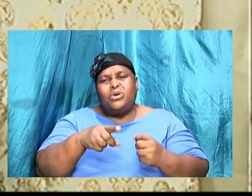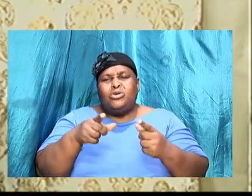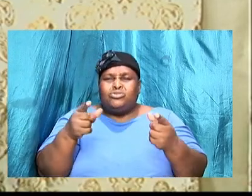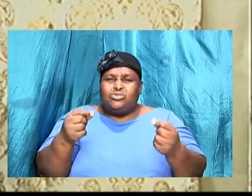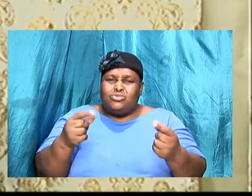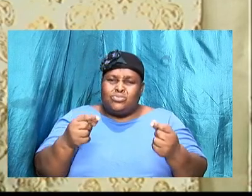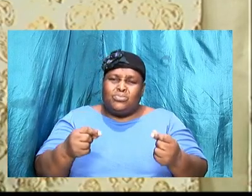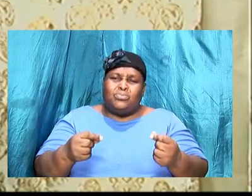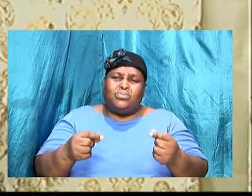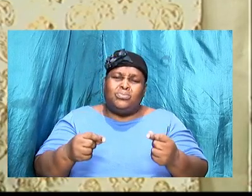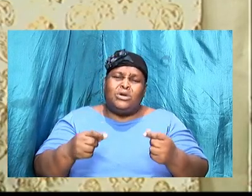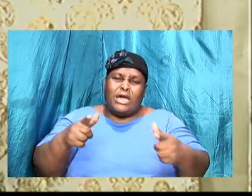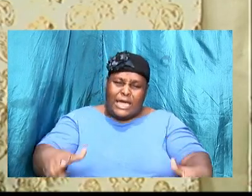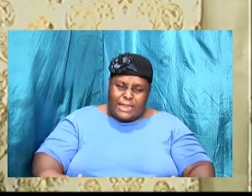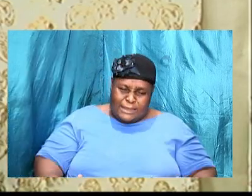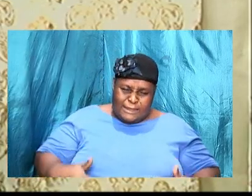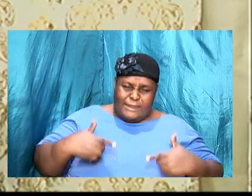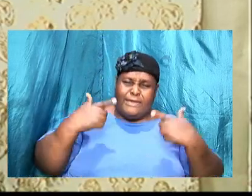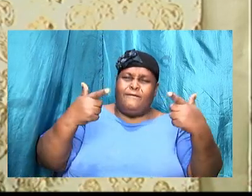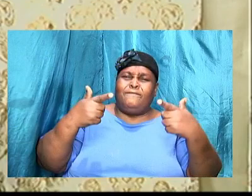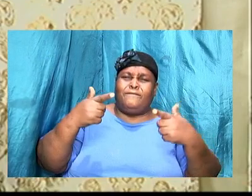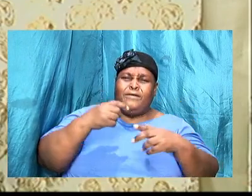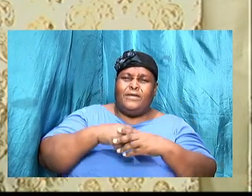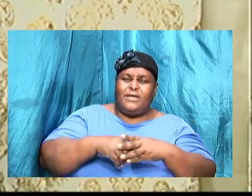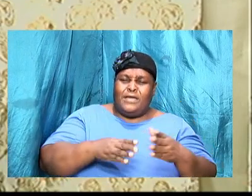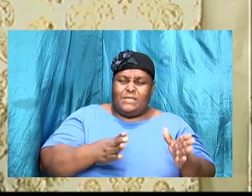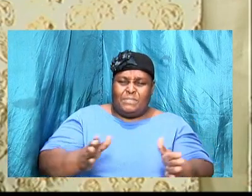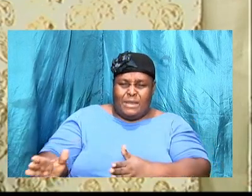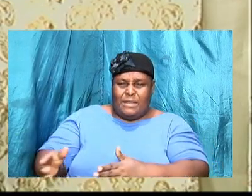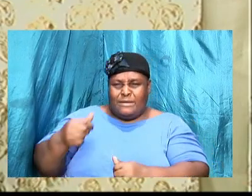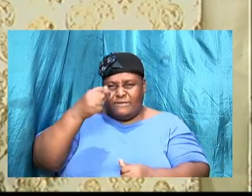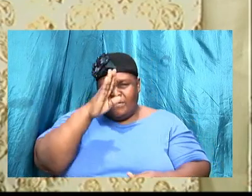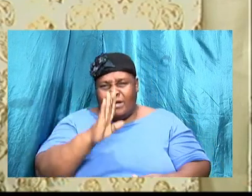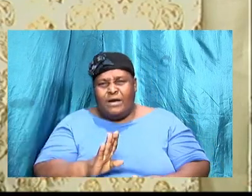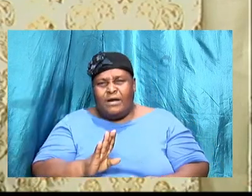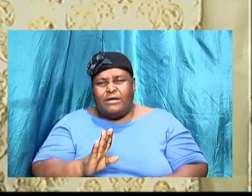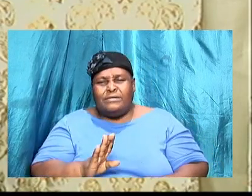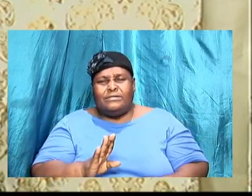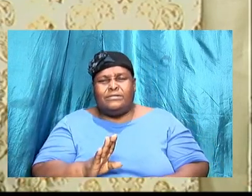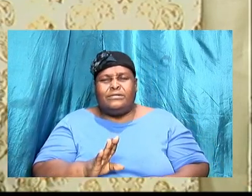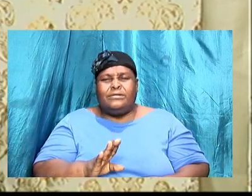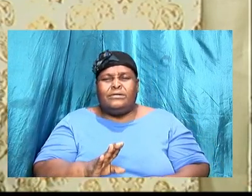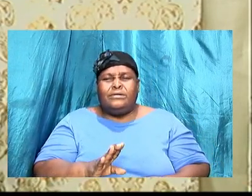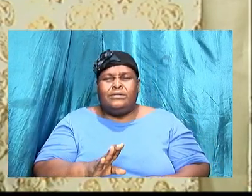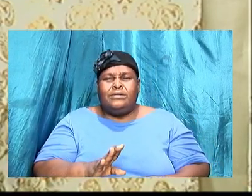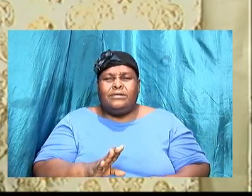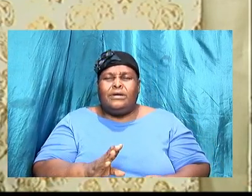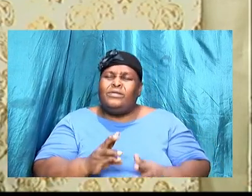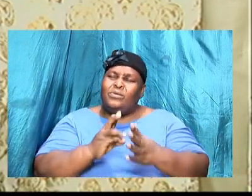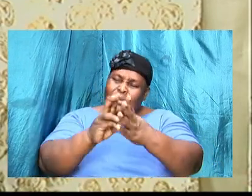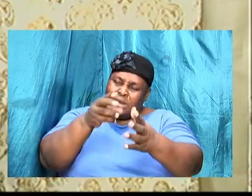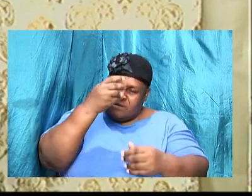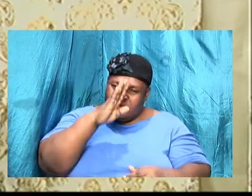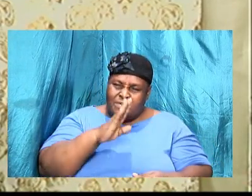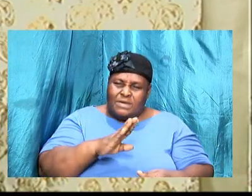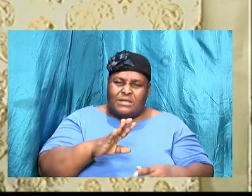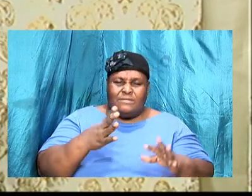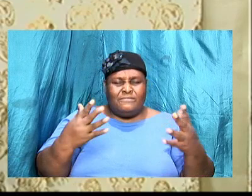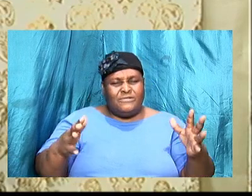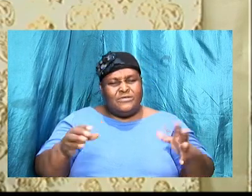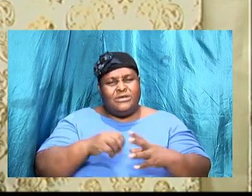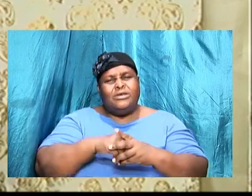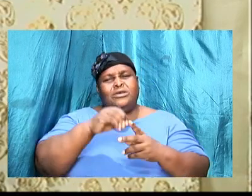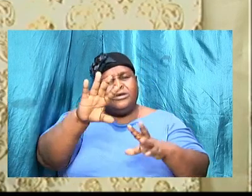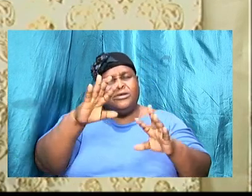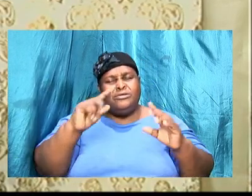are willing and desire us for the will of God to be done in your life, and that is your